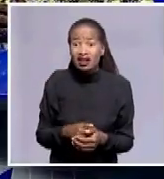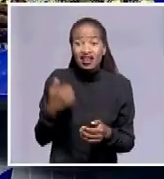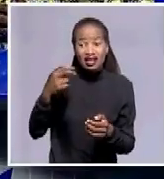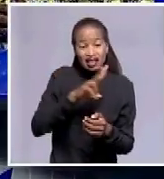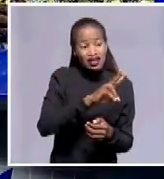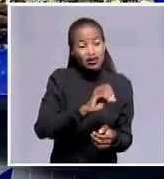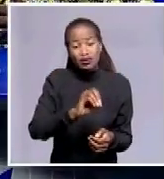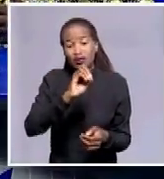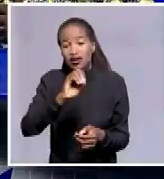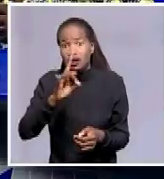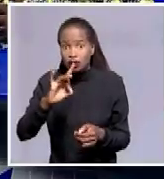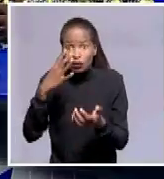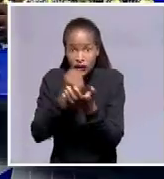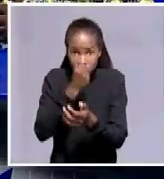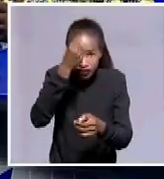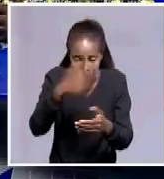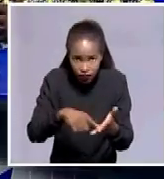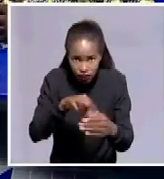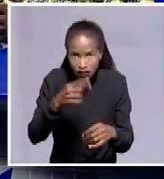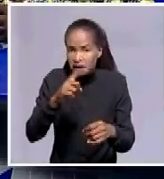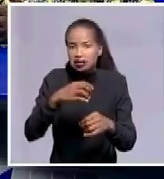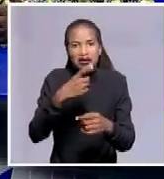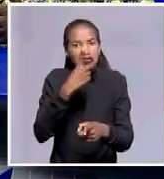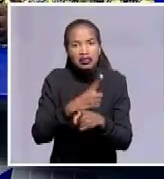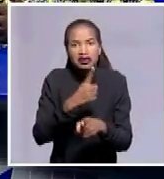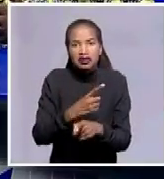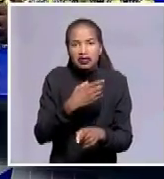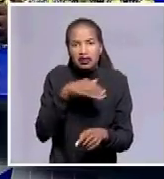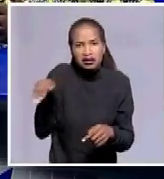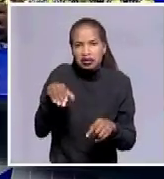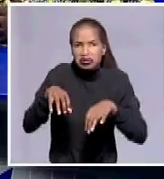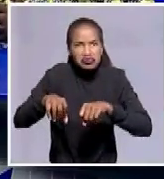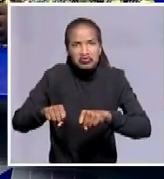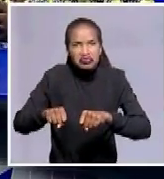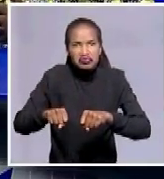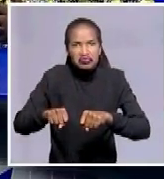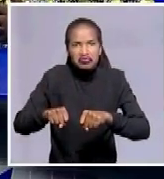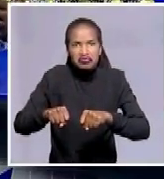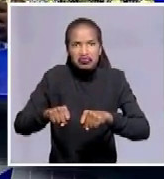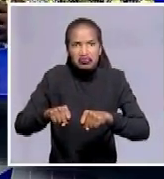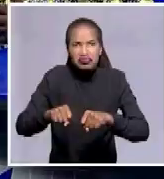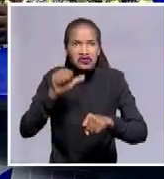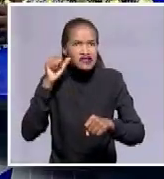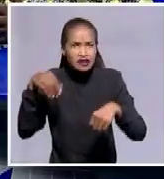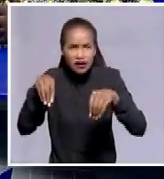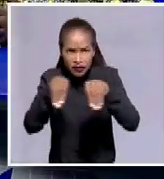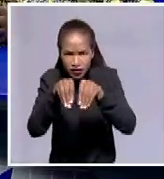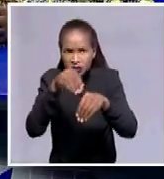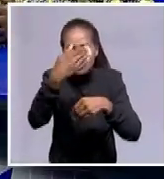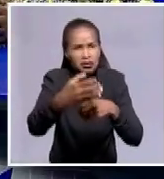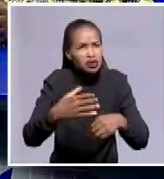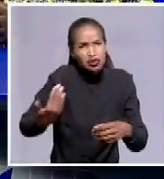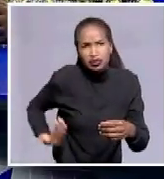in 2008, and having lost that presidency didn't make him lose the focus on the bigger future of Zimbabwe.